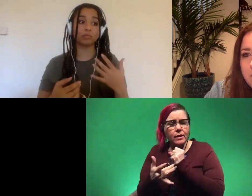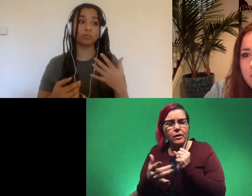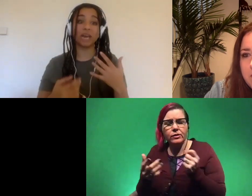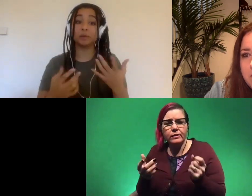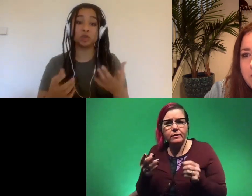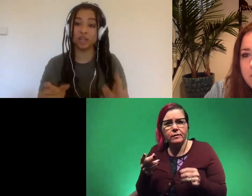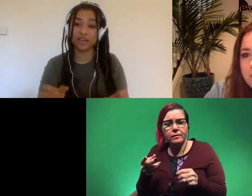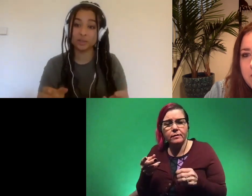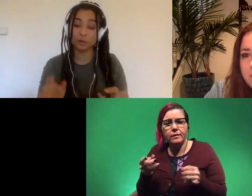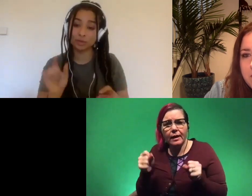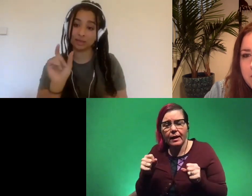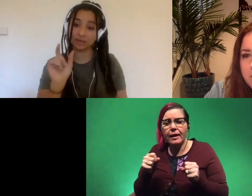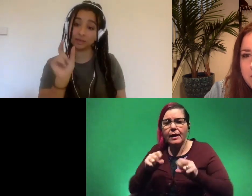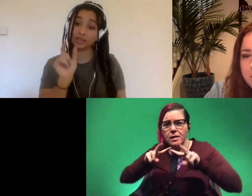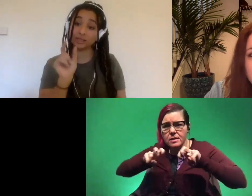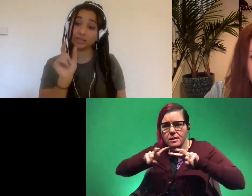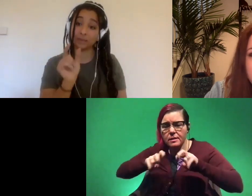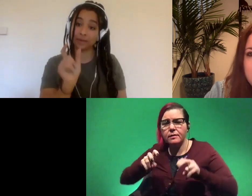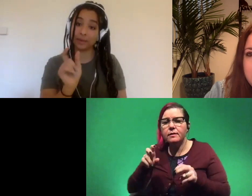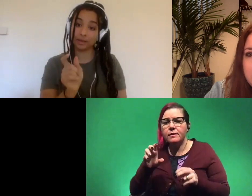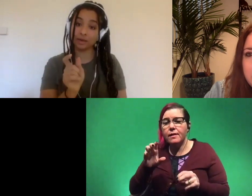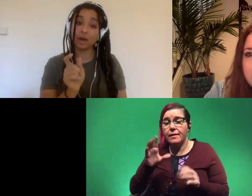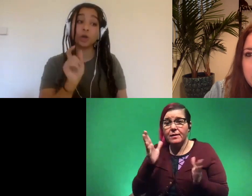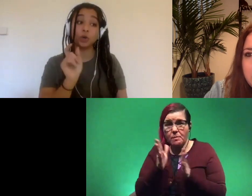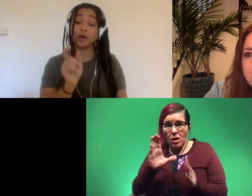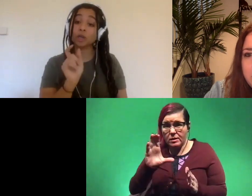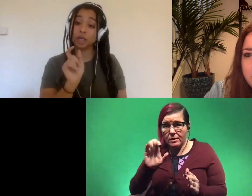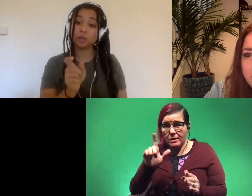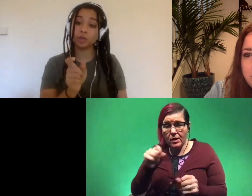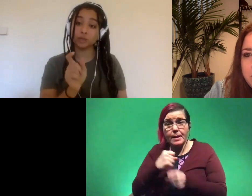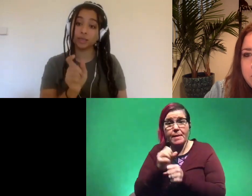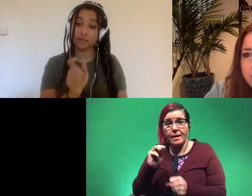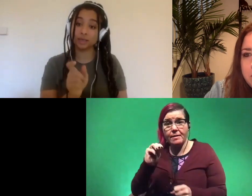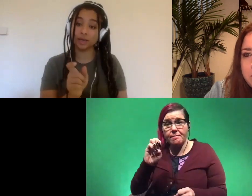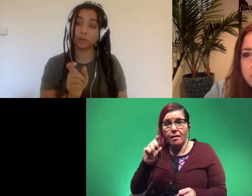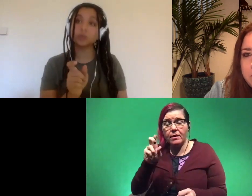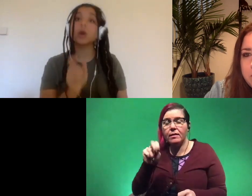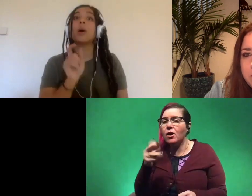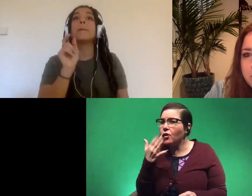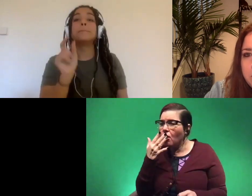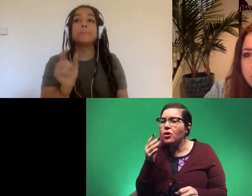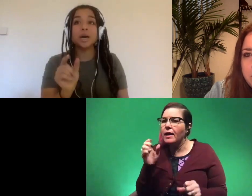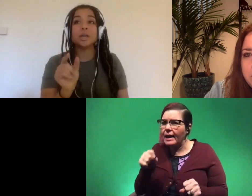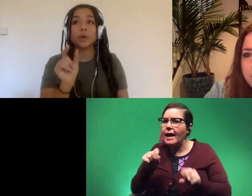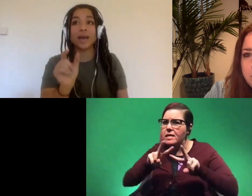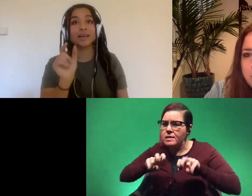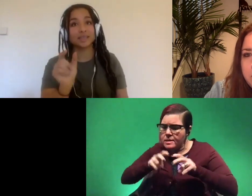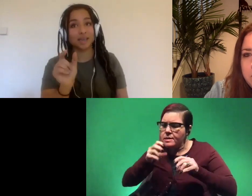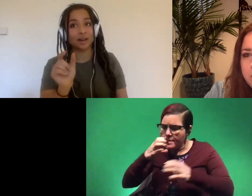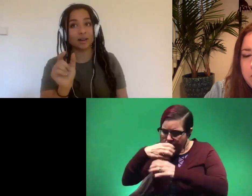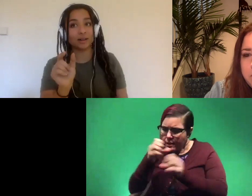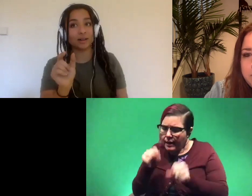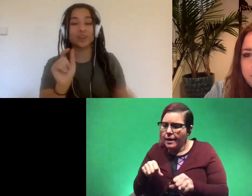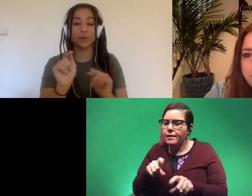image melanosomes the little cells that make melanin you can actually image those in extinct animals but you can't